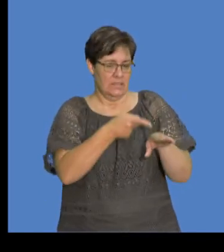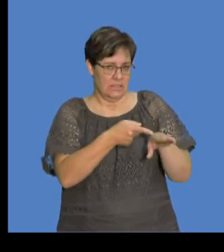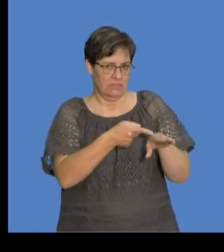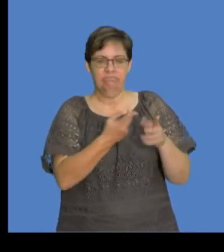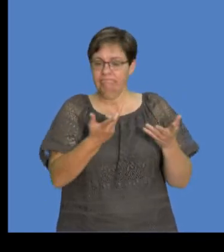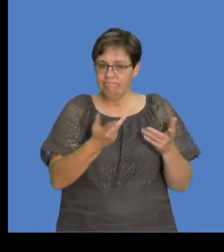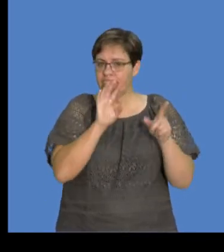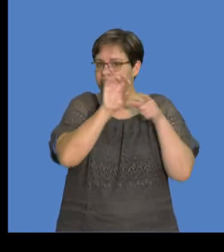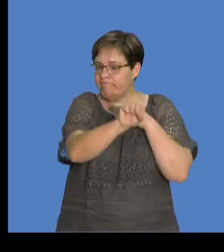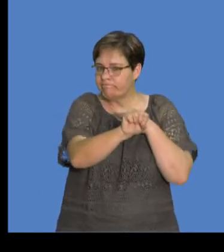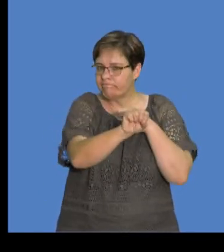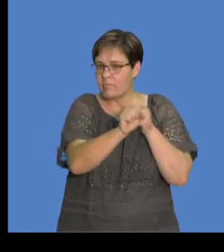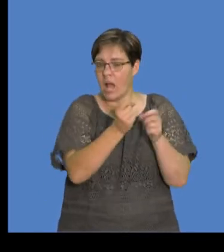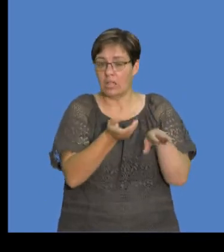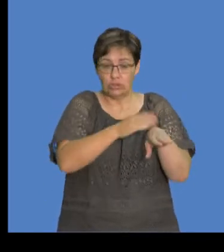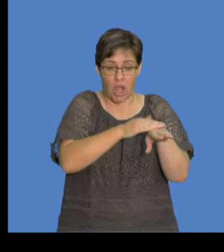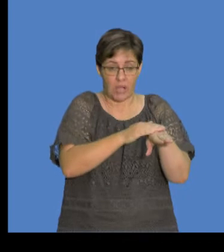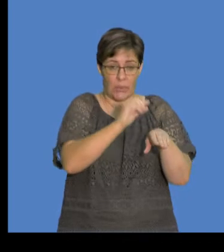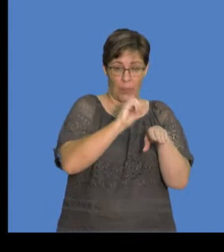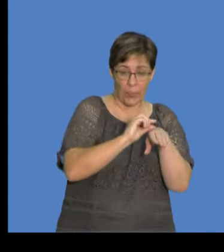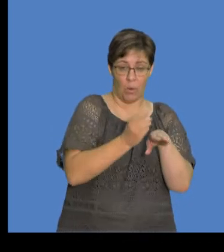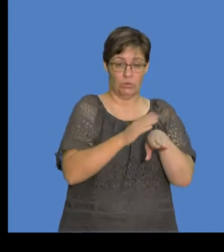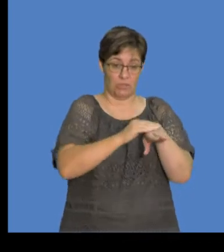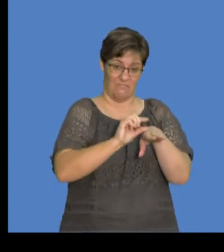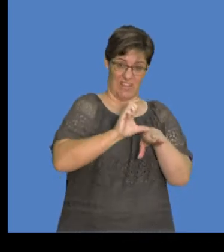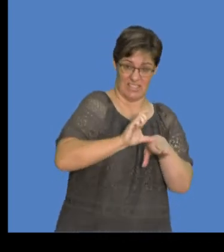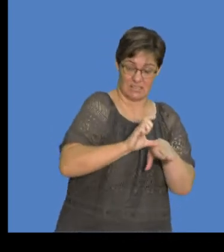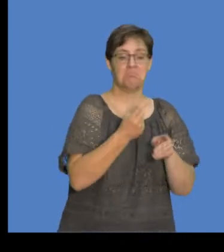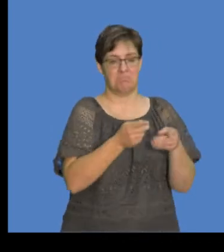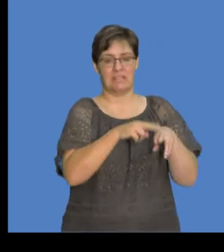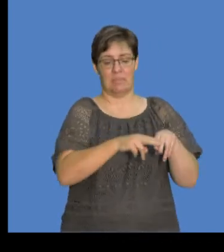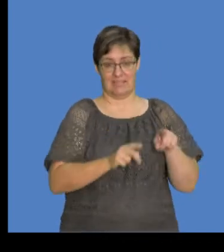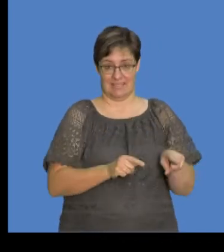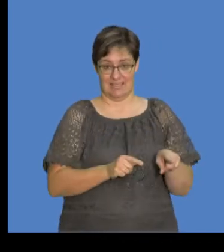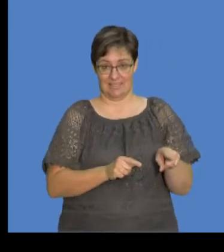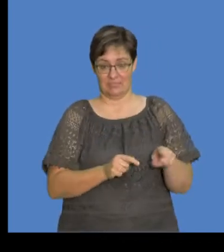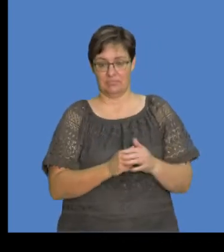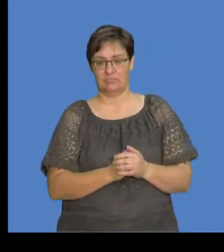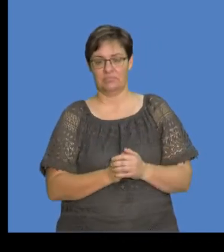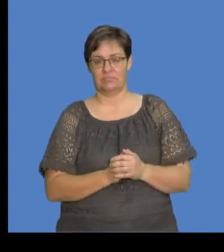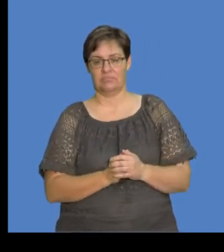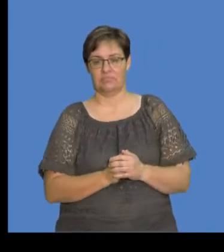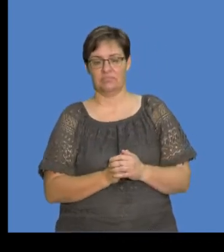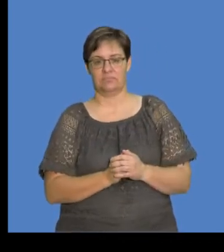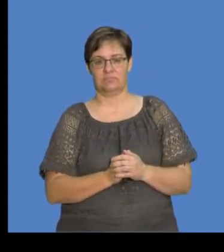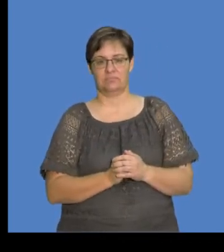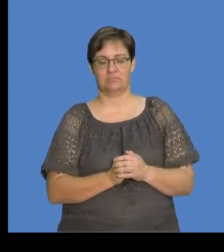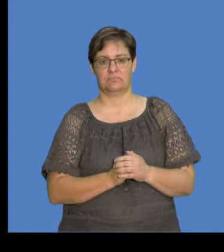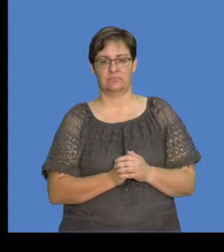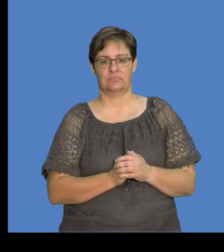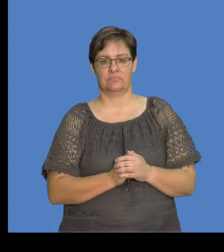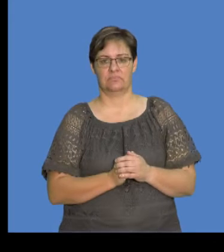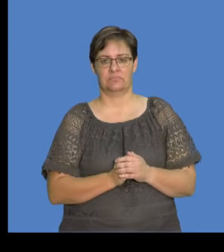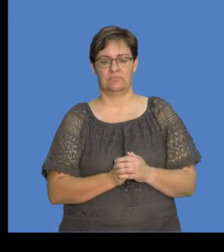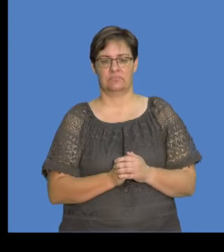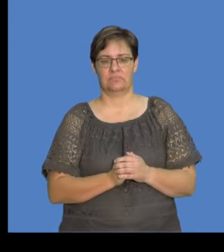determining the magnitude of charge, okay. It has to do with determining the magnitude of charge,